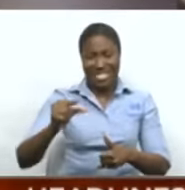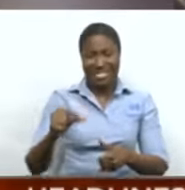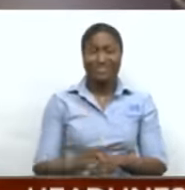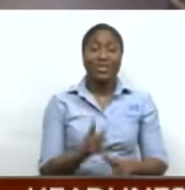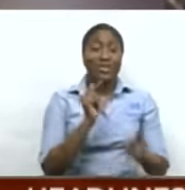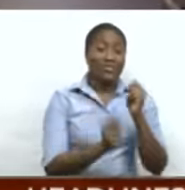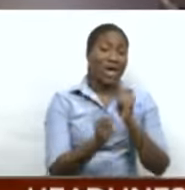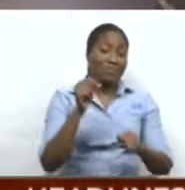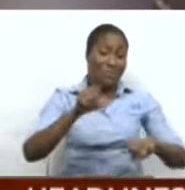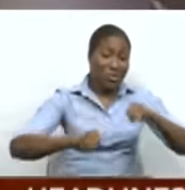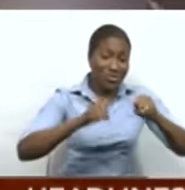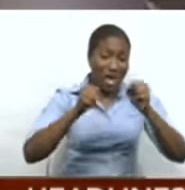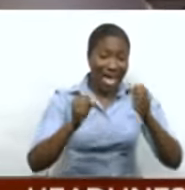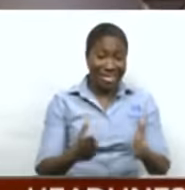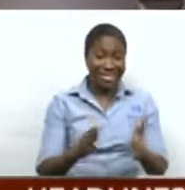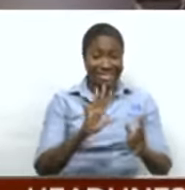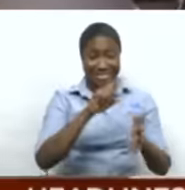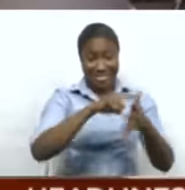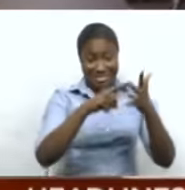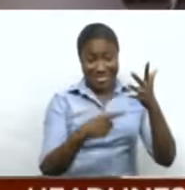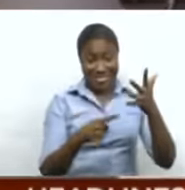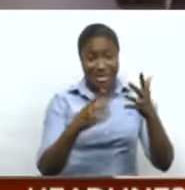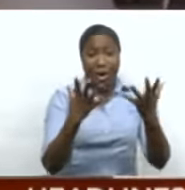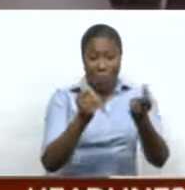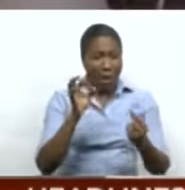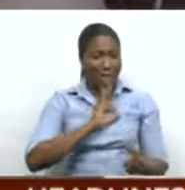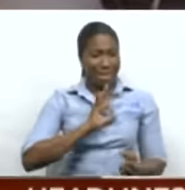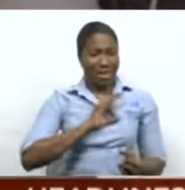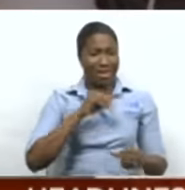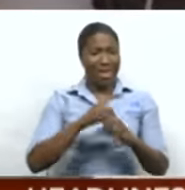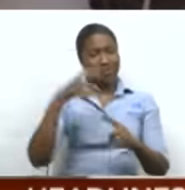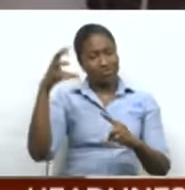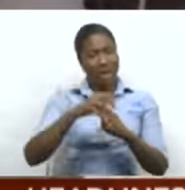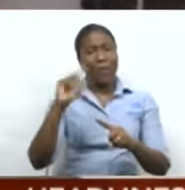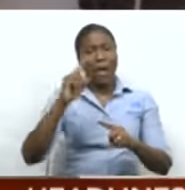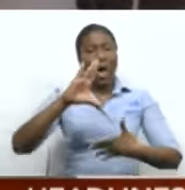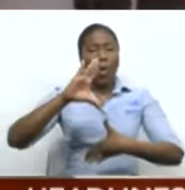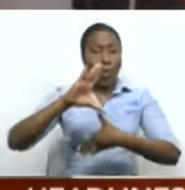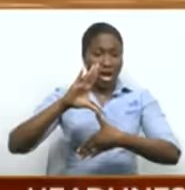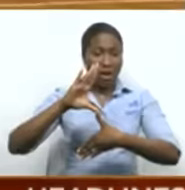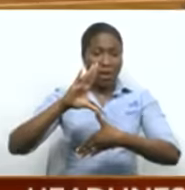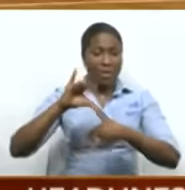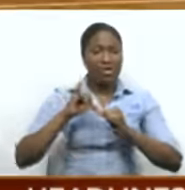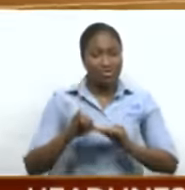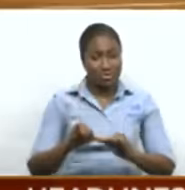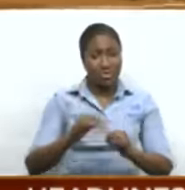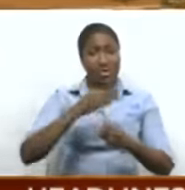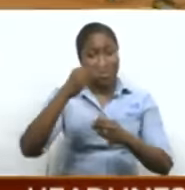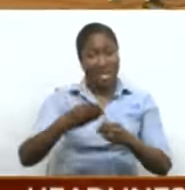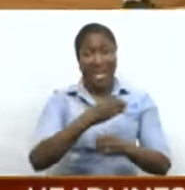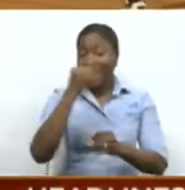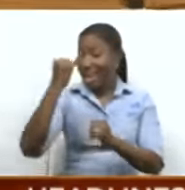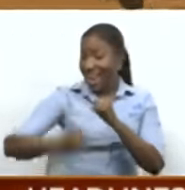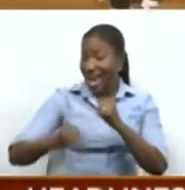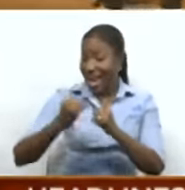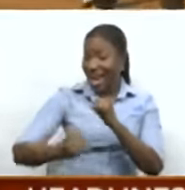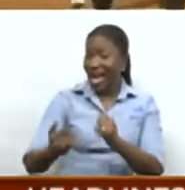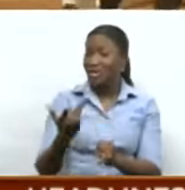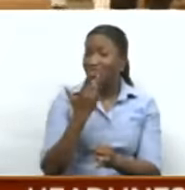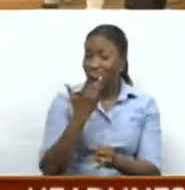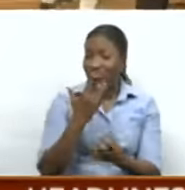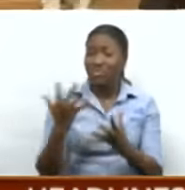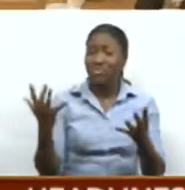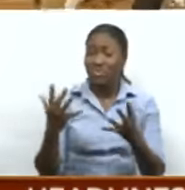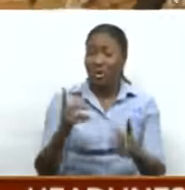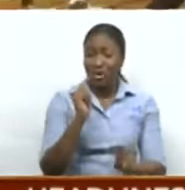elite road cyclists are on the medal hunt at the Caribbean Championships in Guadalupe all weekend long. And last but certainly not least,